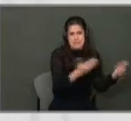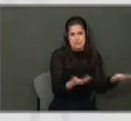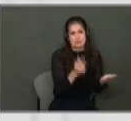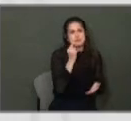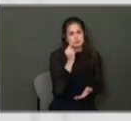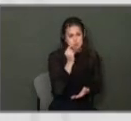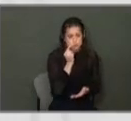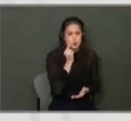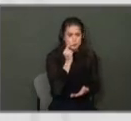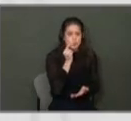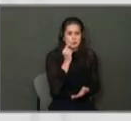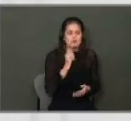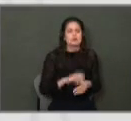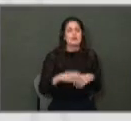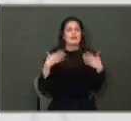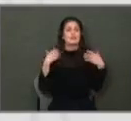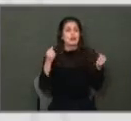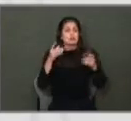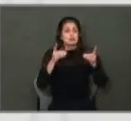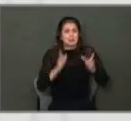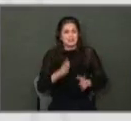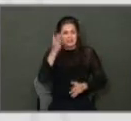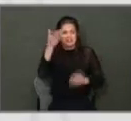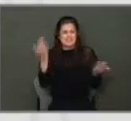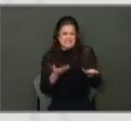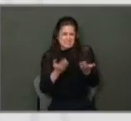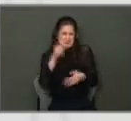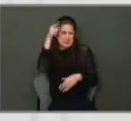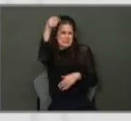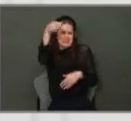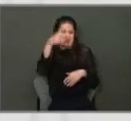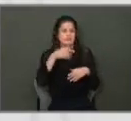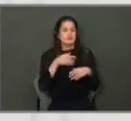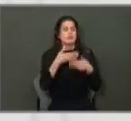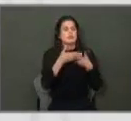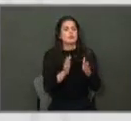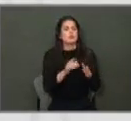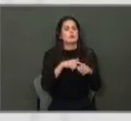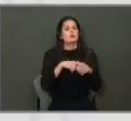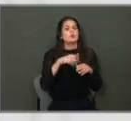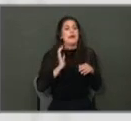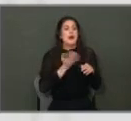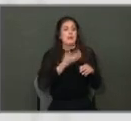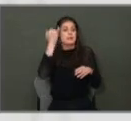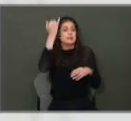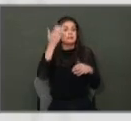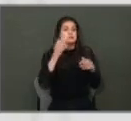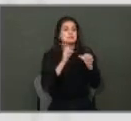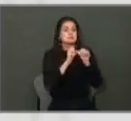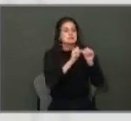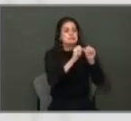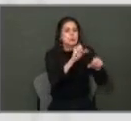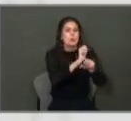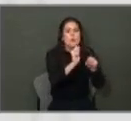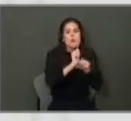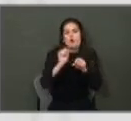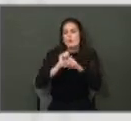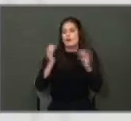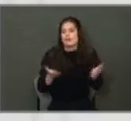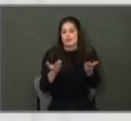And the health director, Claude Jacob, is there in the back of the room. The idea is to continue to do work out in the community.